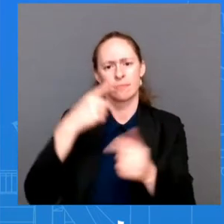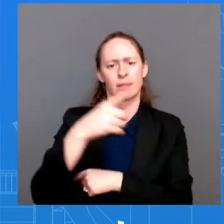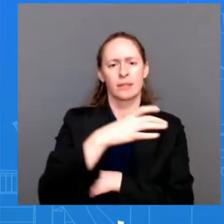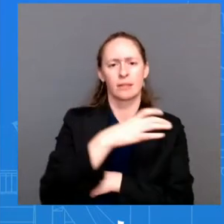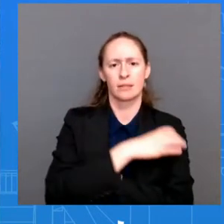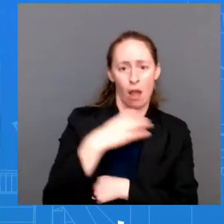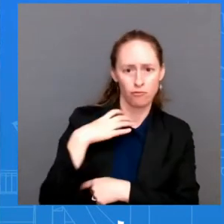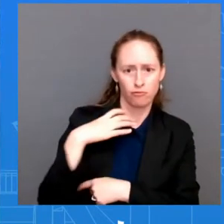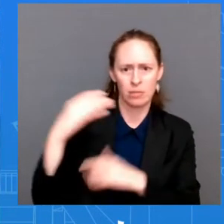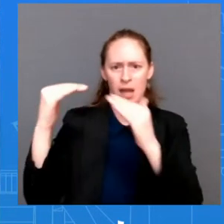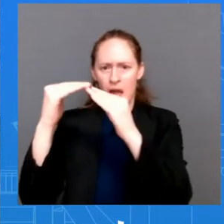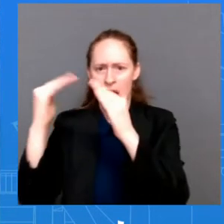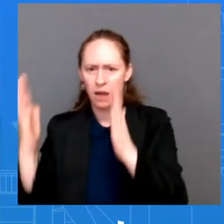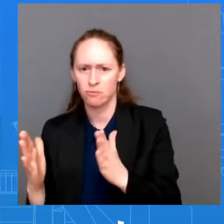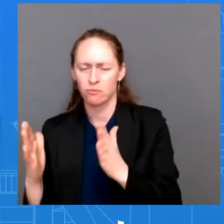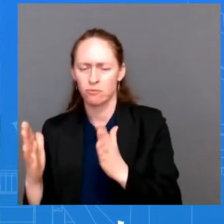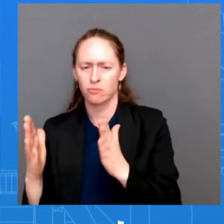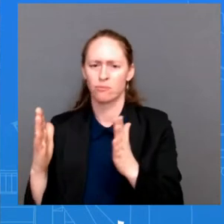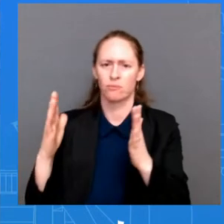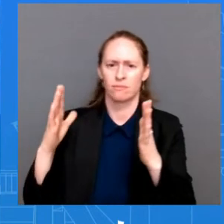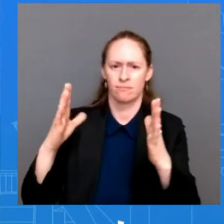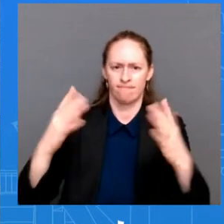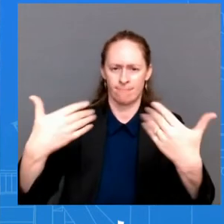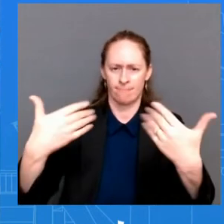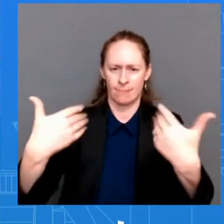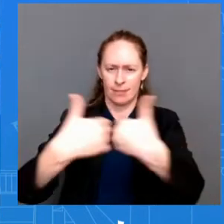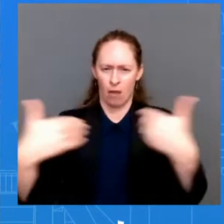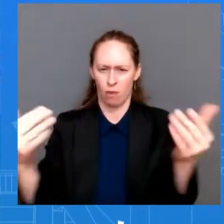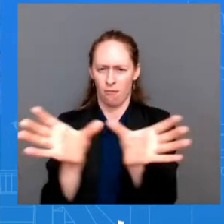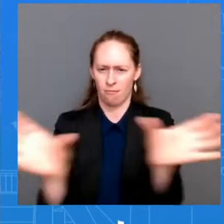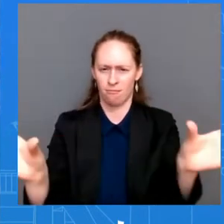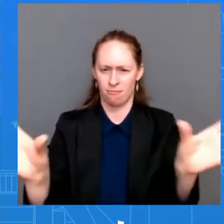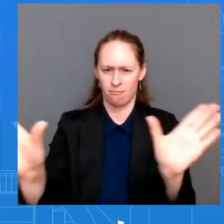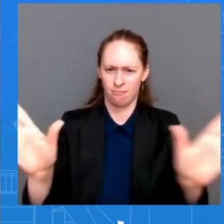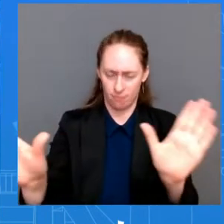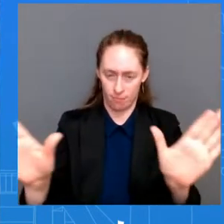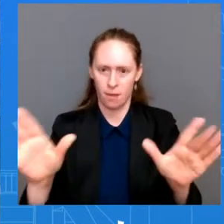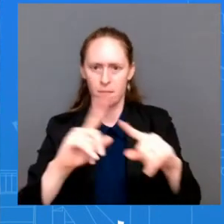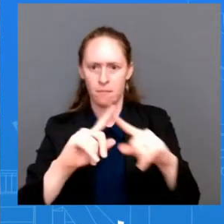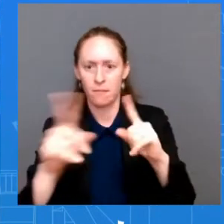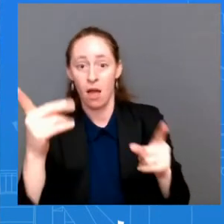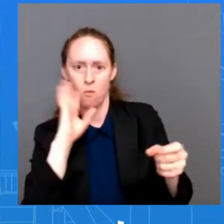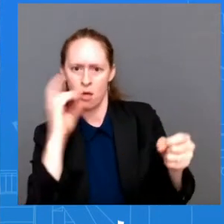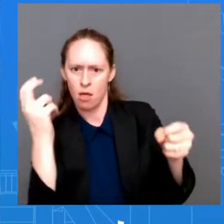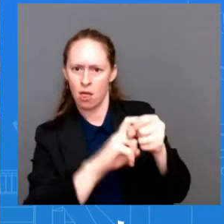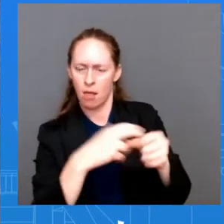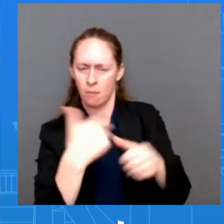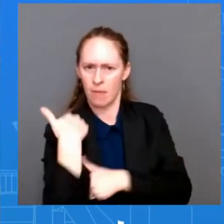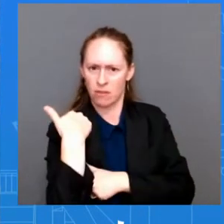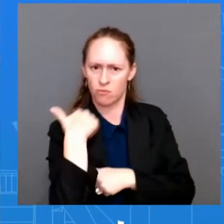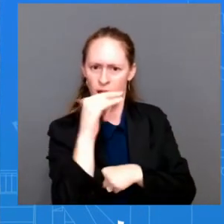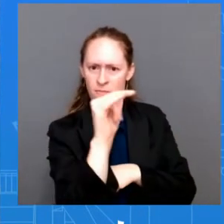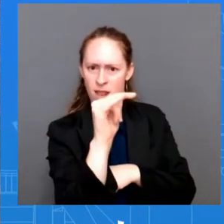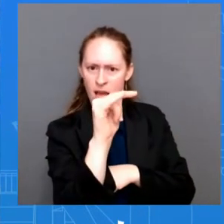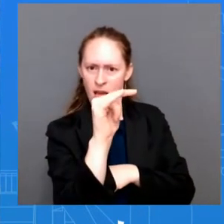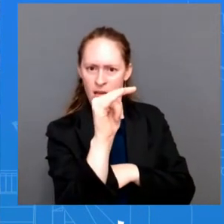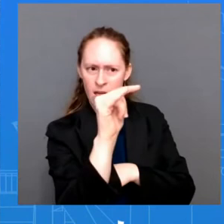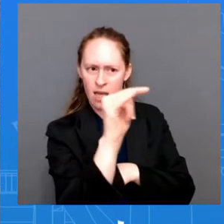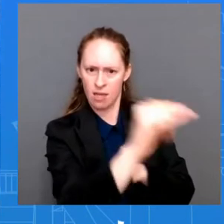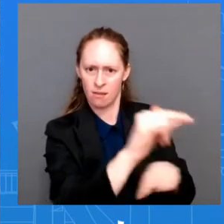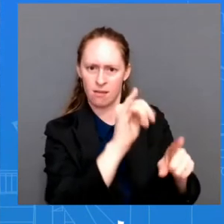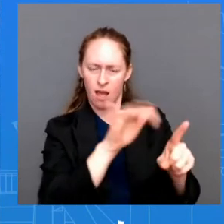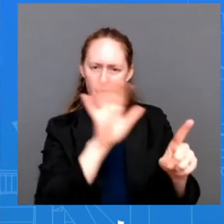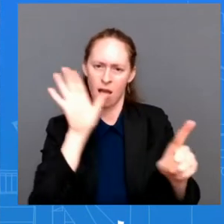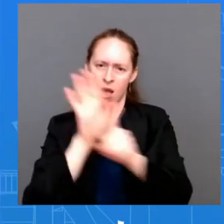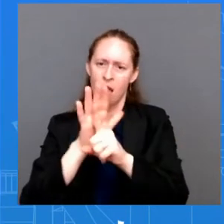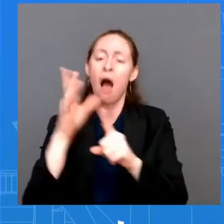a military aircraft, how then do you, which is under the control of the President, how do you make the case that, well, we had nothing to do with